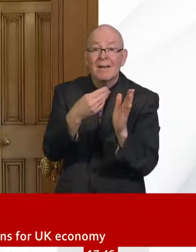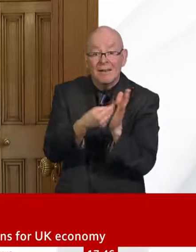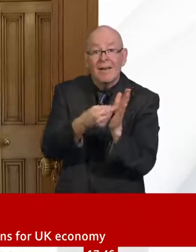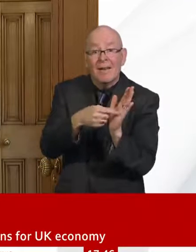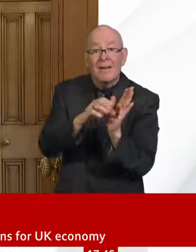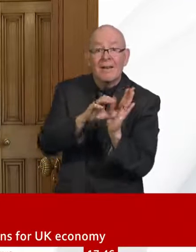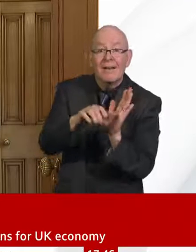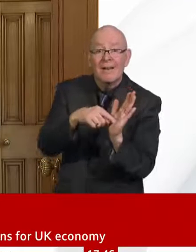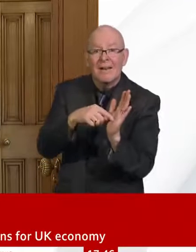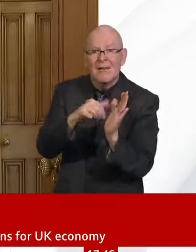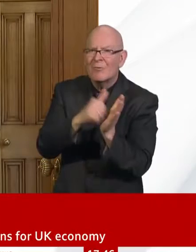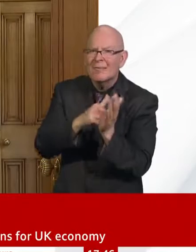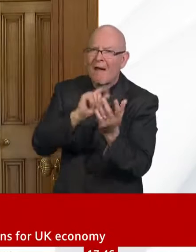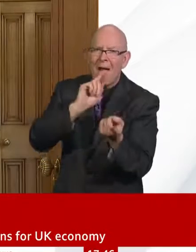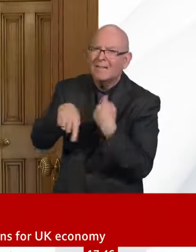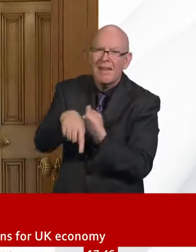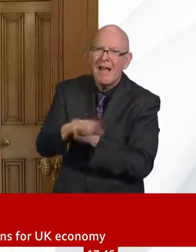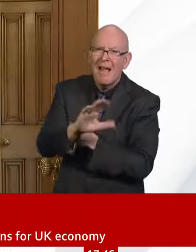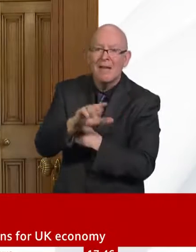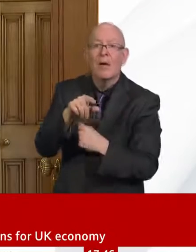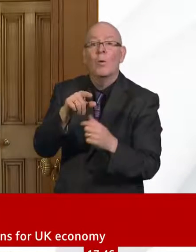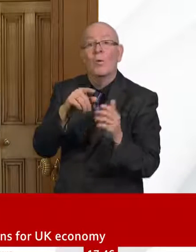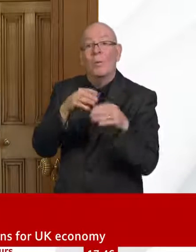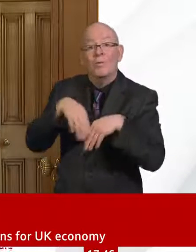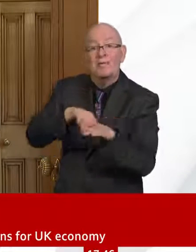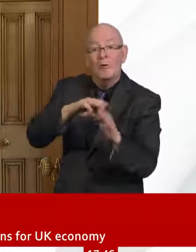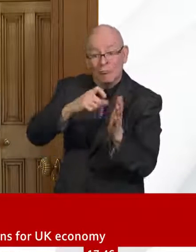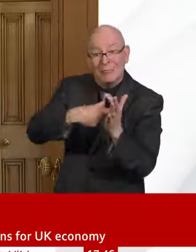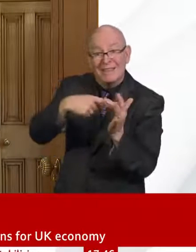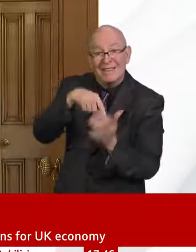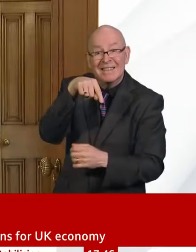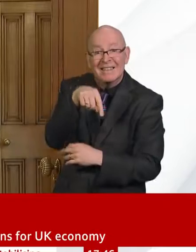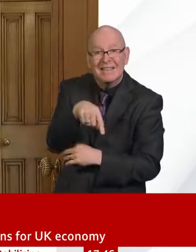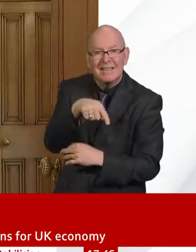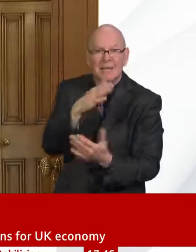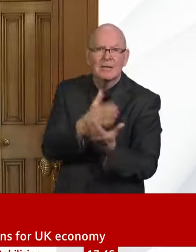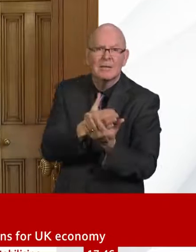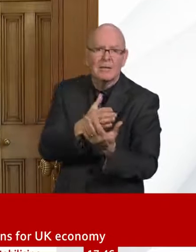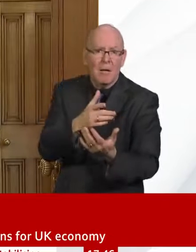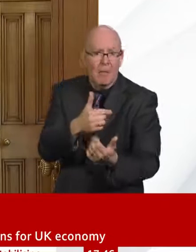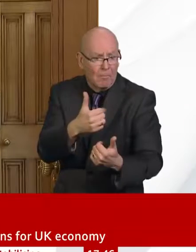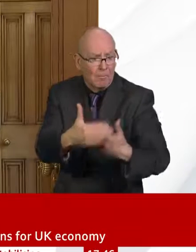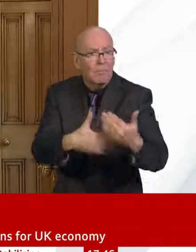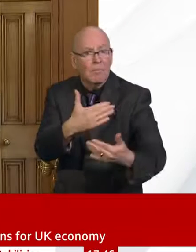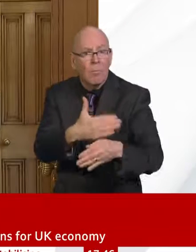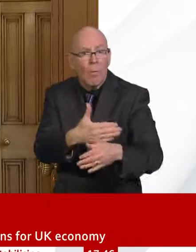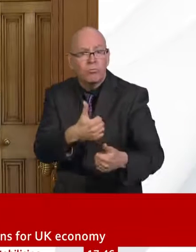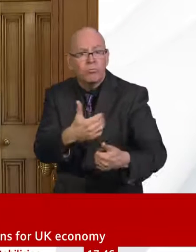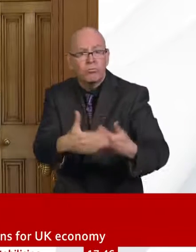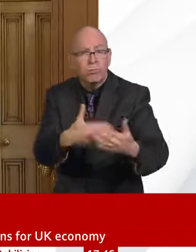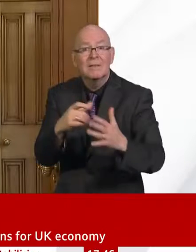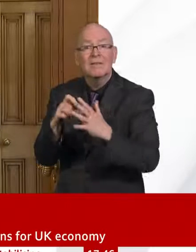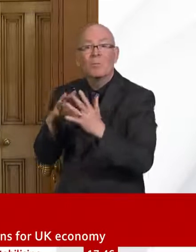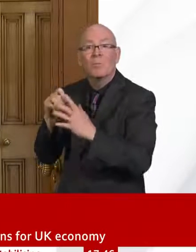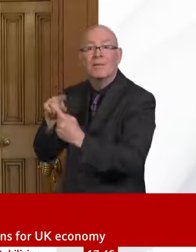and effectively. We've provided some extra resource to DWP to help them with that. But I think that their staff do deserve praise for what they're doing.